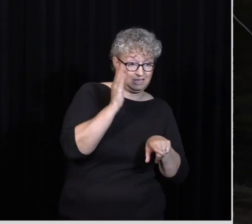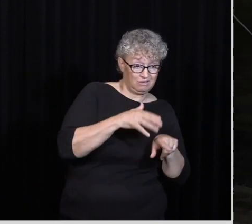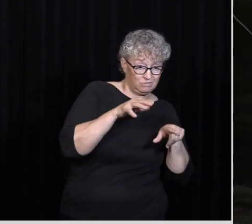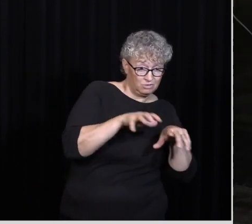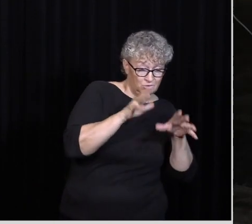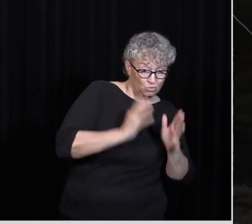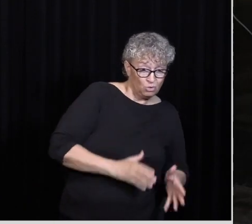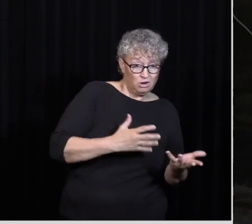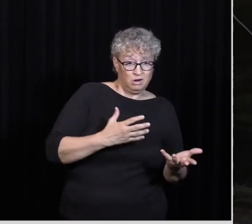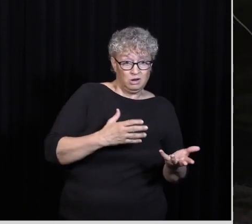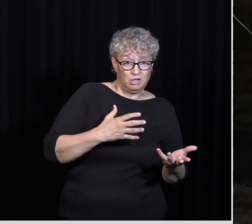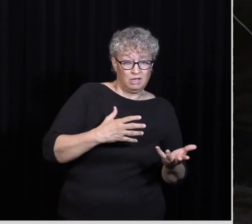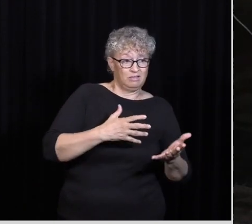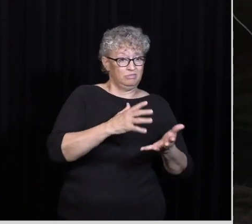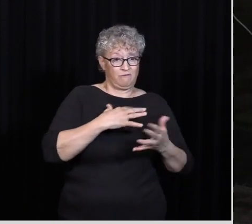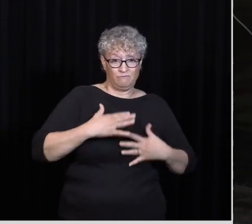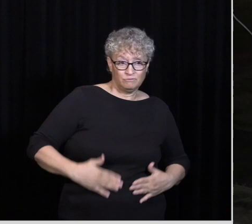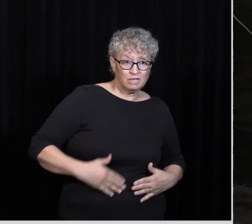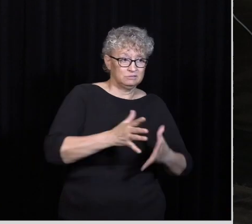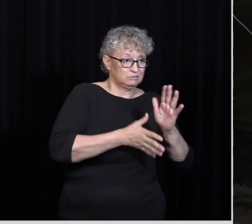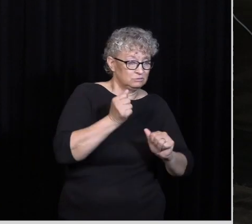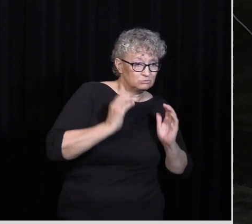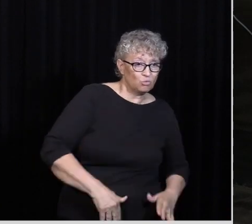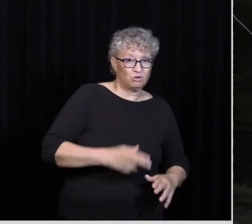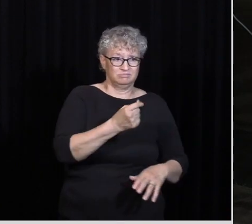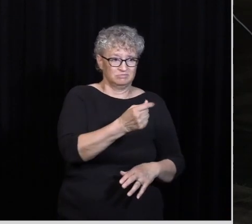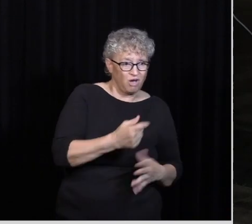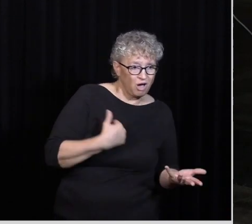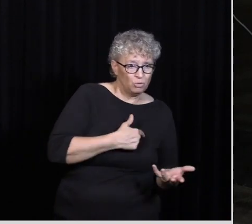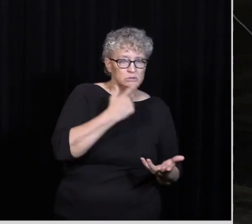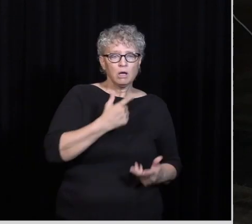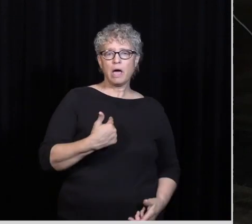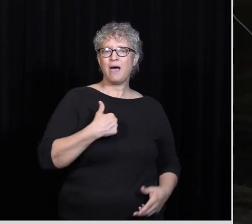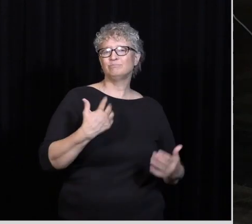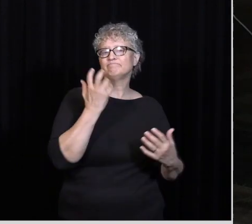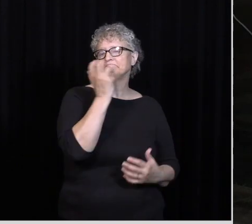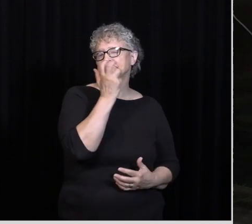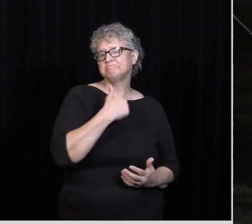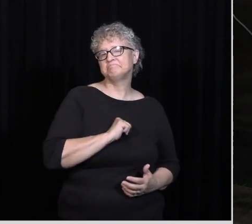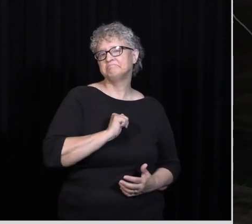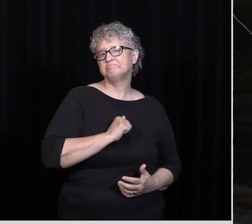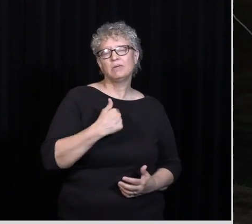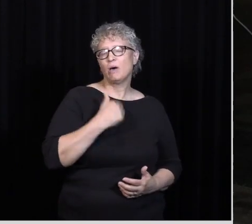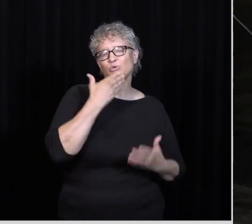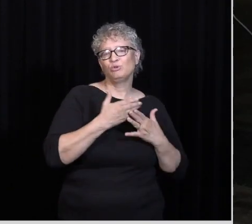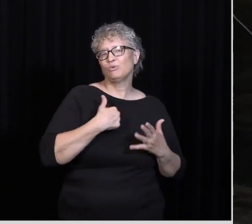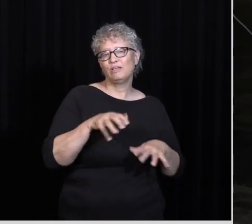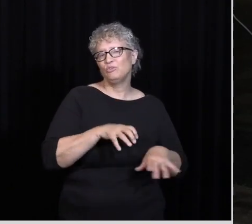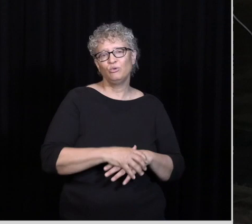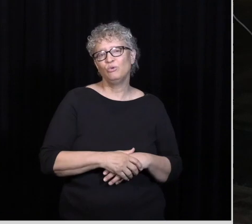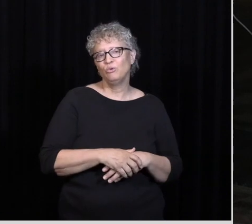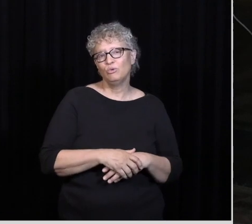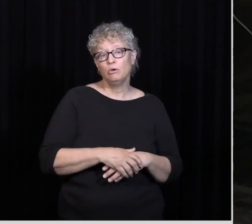flesh mutilators The dogs We're either saying I'm awesome Because I am so good At what I do